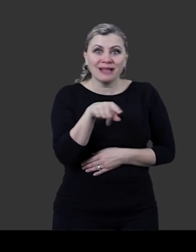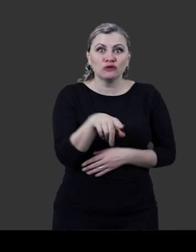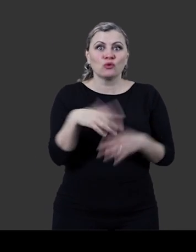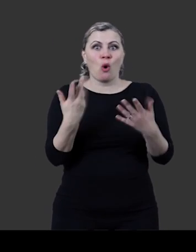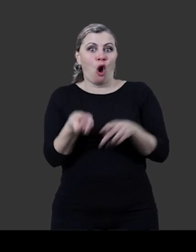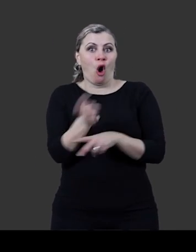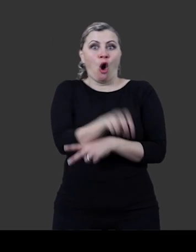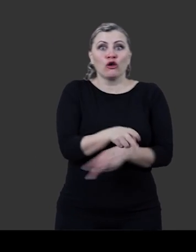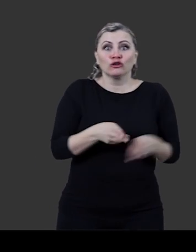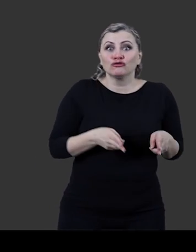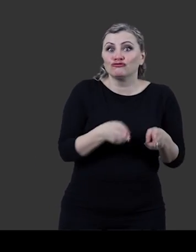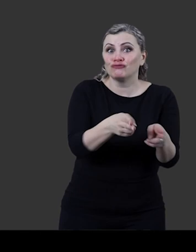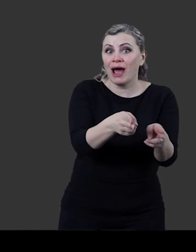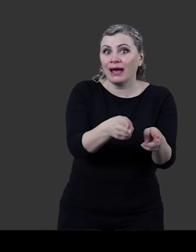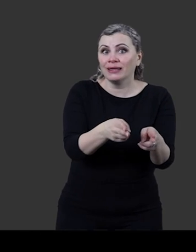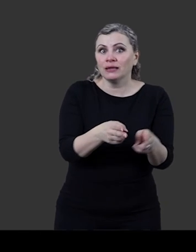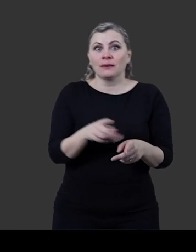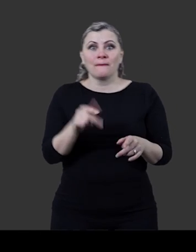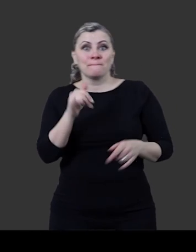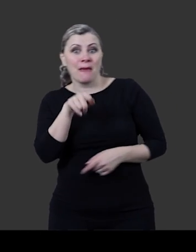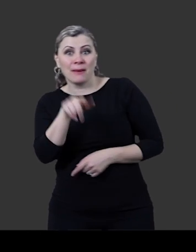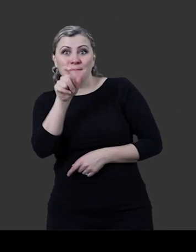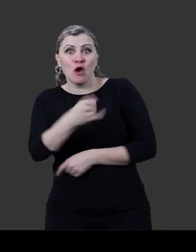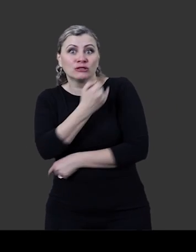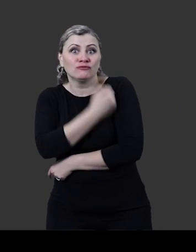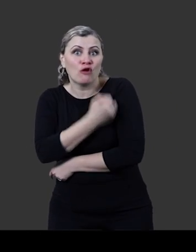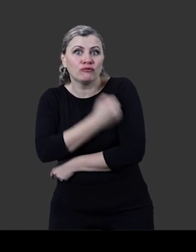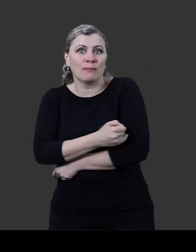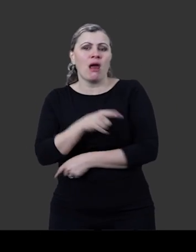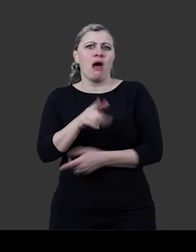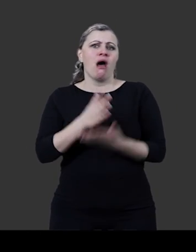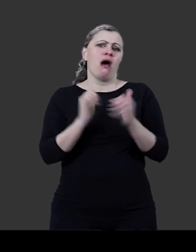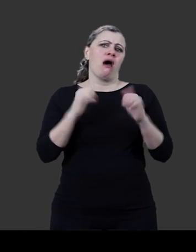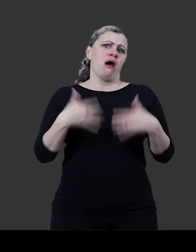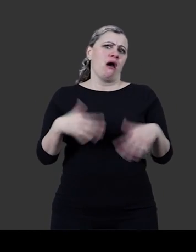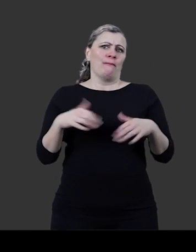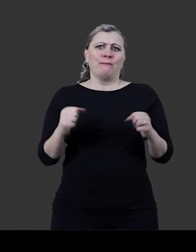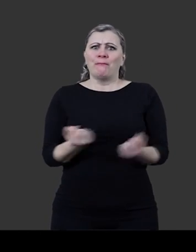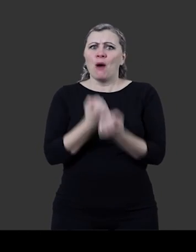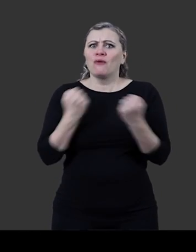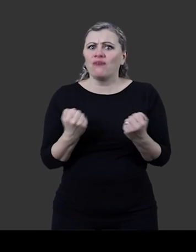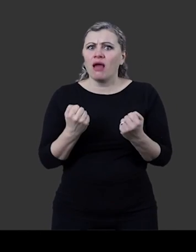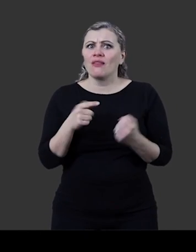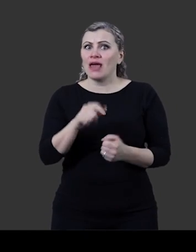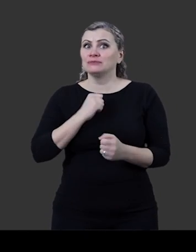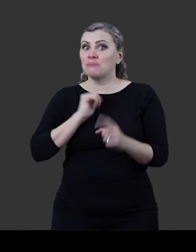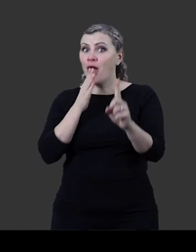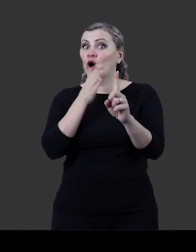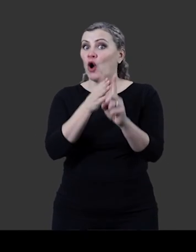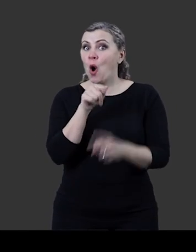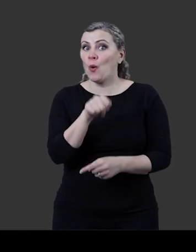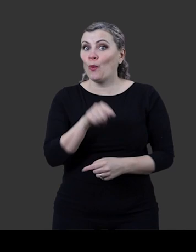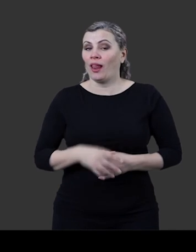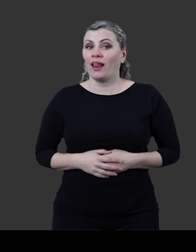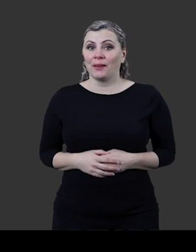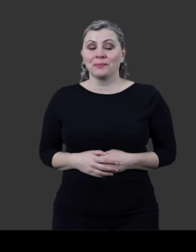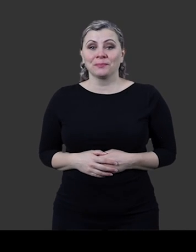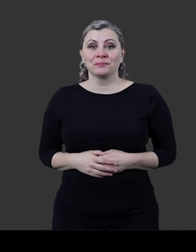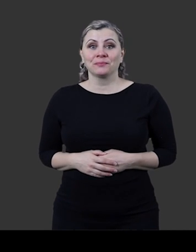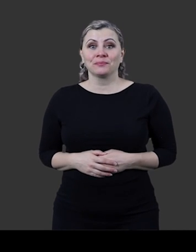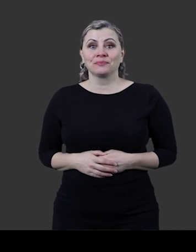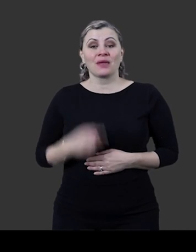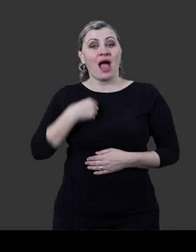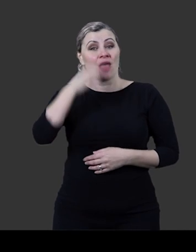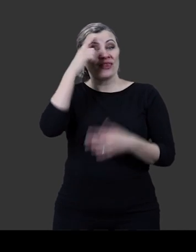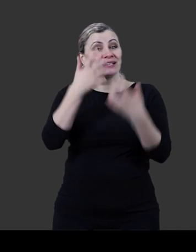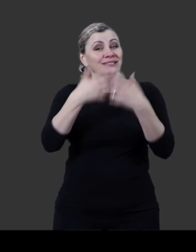whether there is someone vulnerable and that is incredibly powerful so that is my goal. I think technology can improve the way